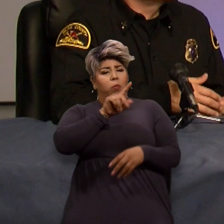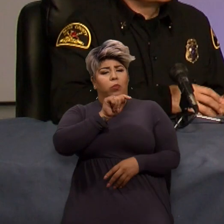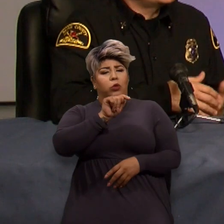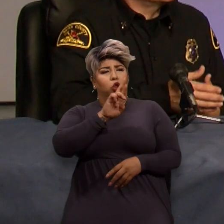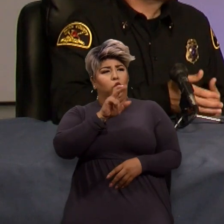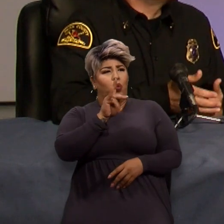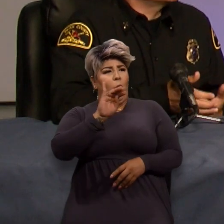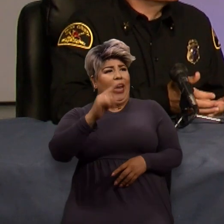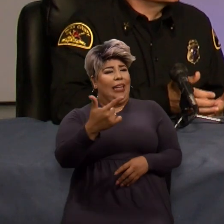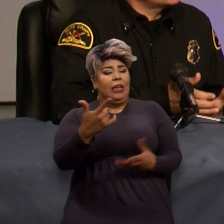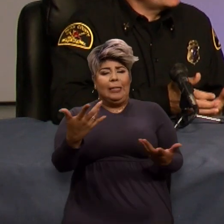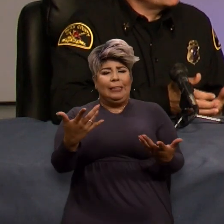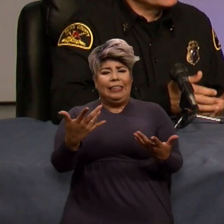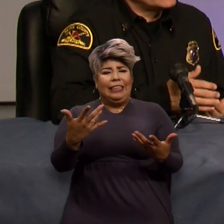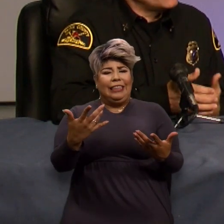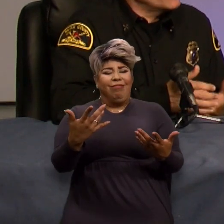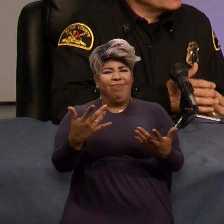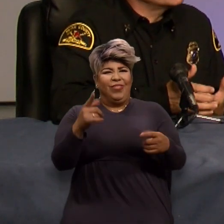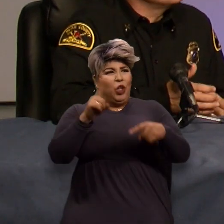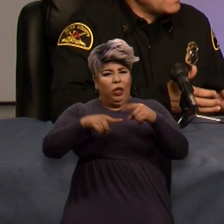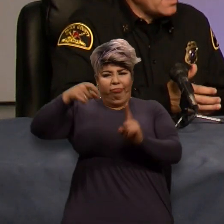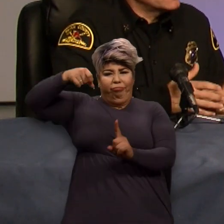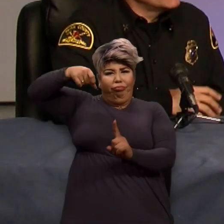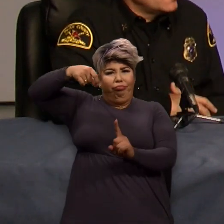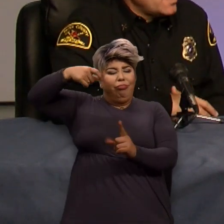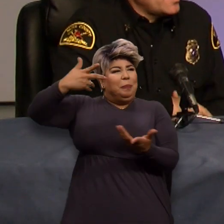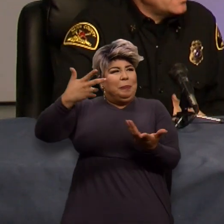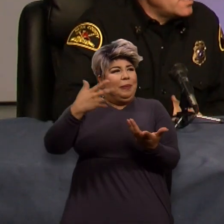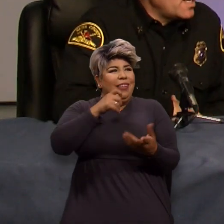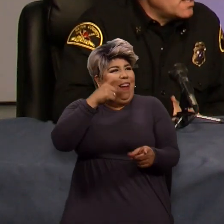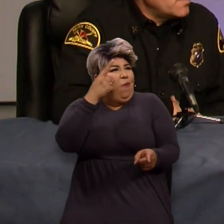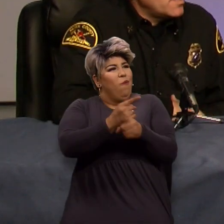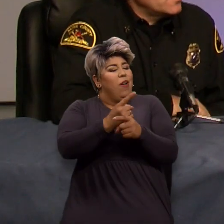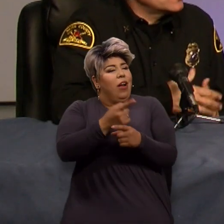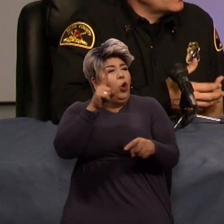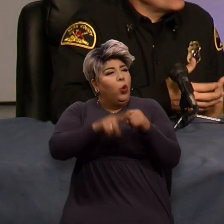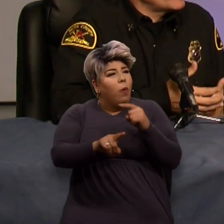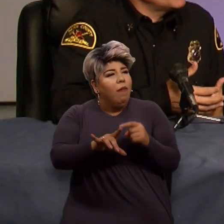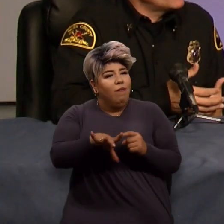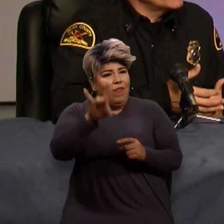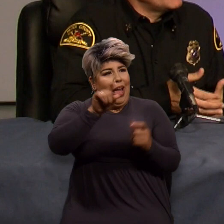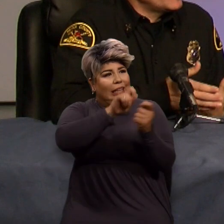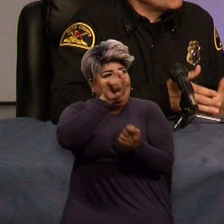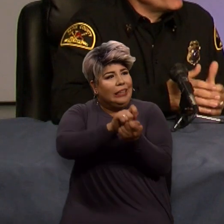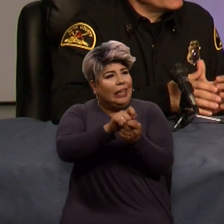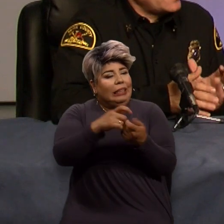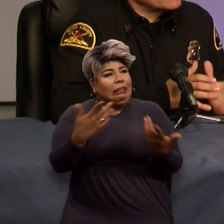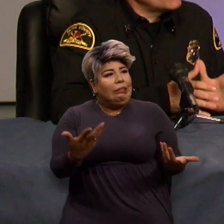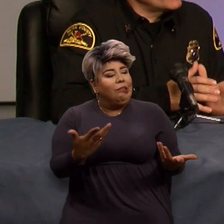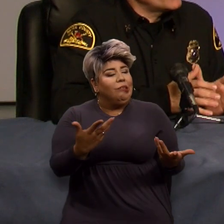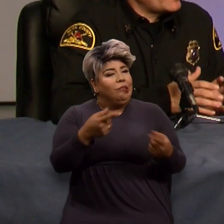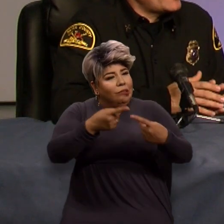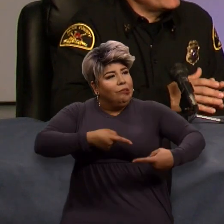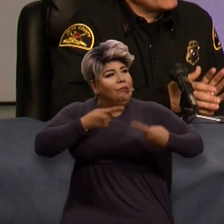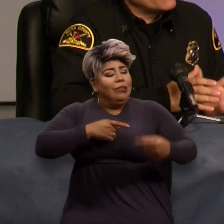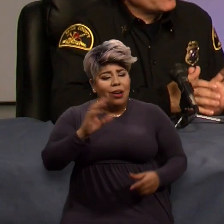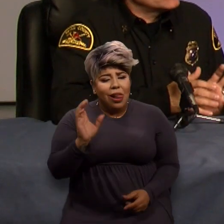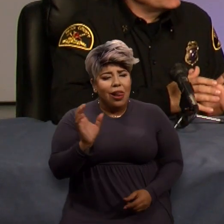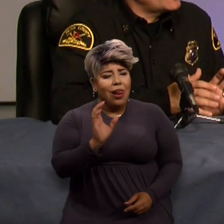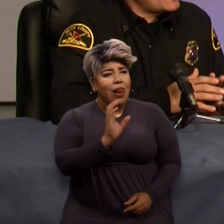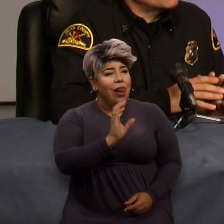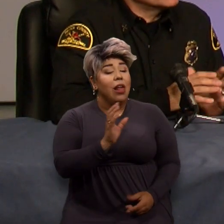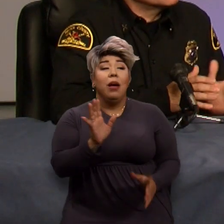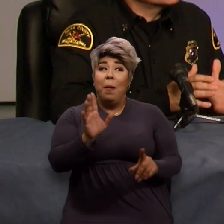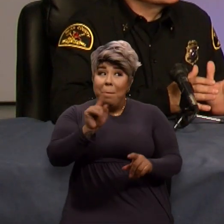tower some distance away, which didn't really. Yes. And and so we weren't able to really pinpoint exactly where they were at and the